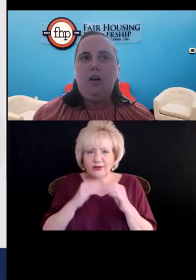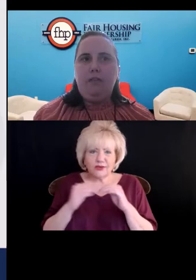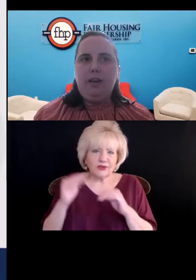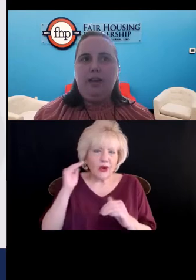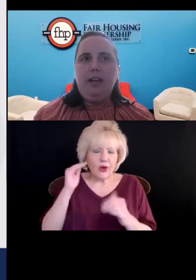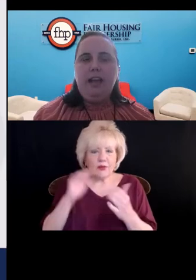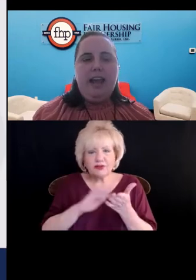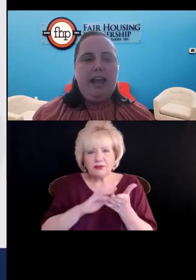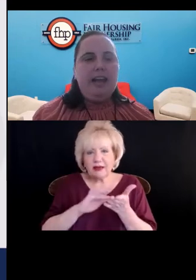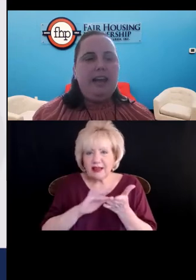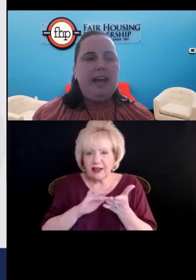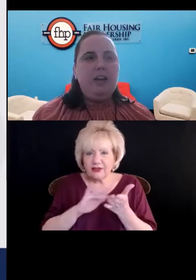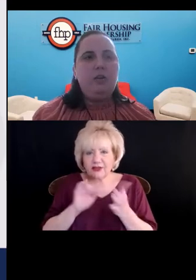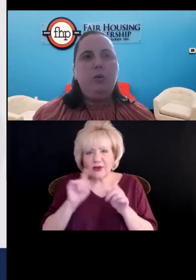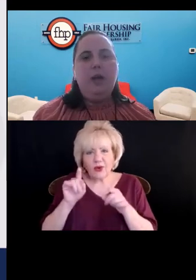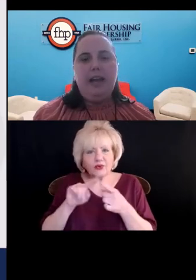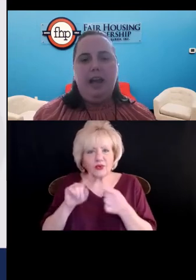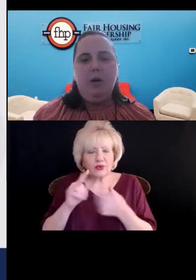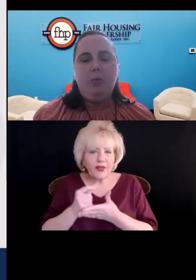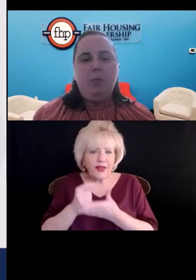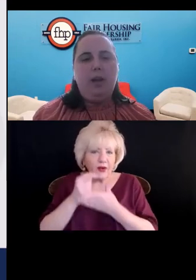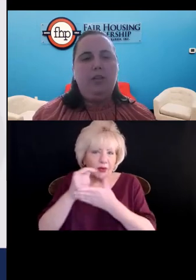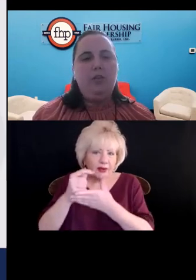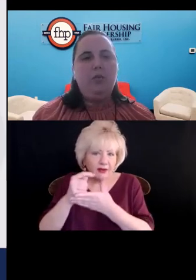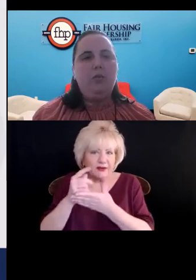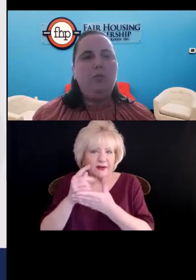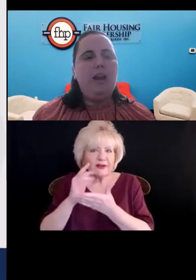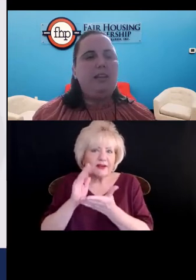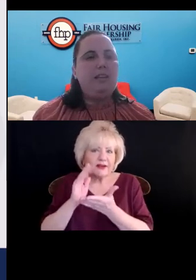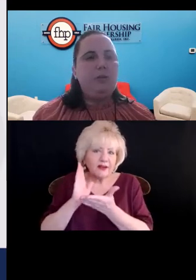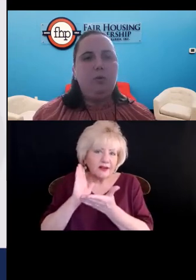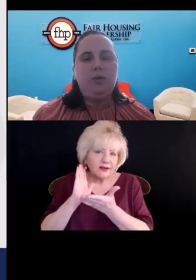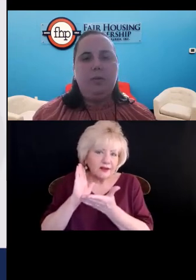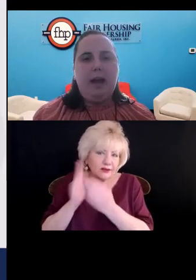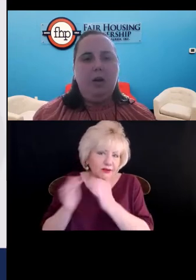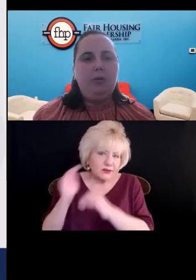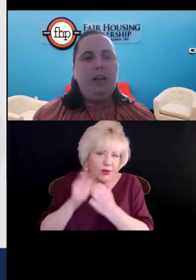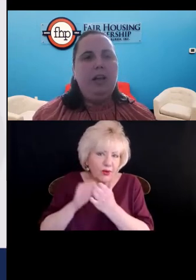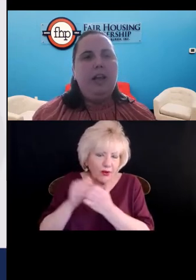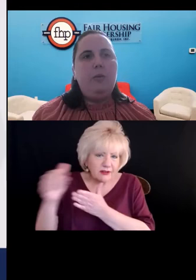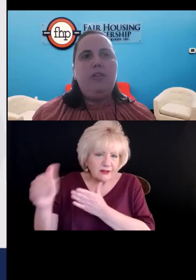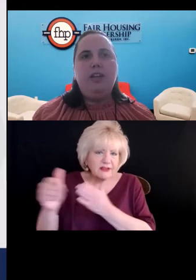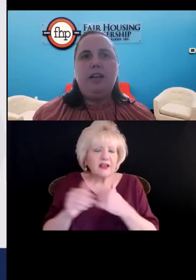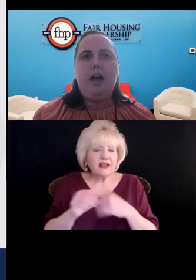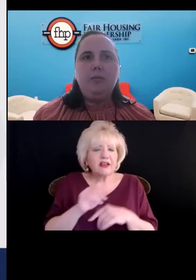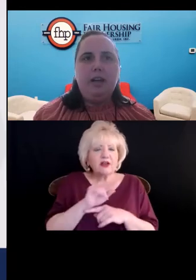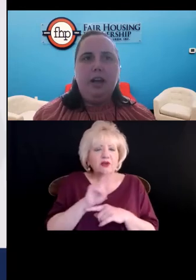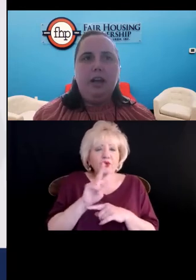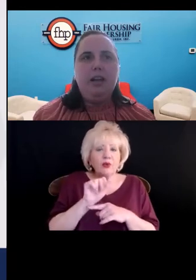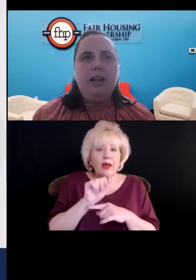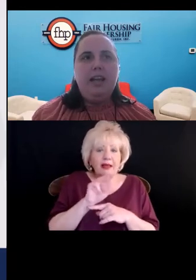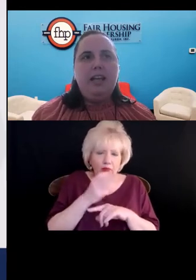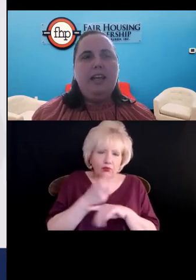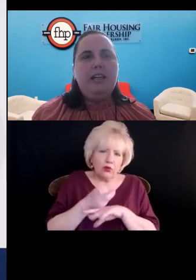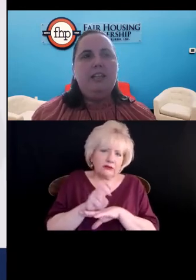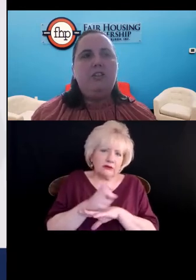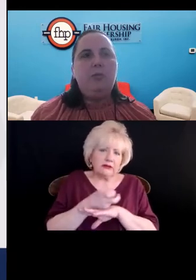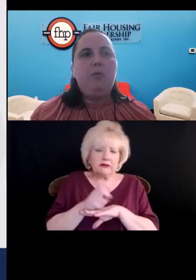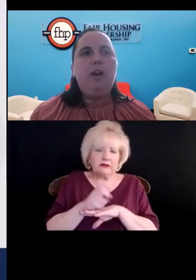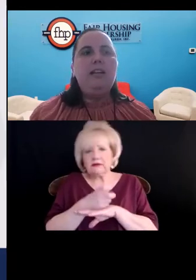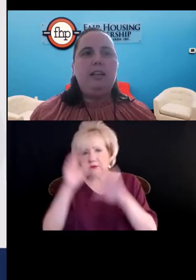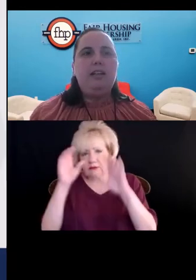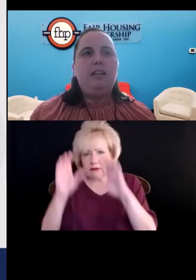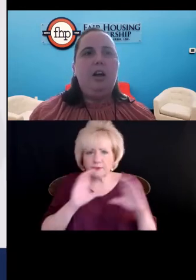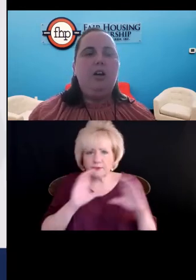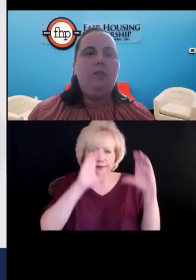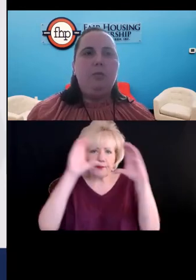so often. And at 2am with restless moving about with insomnia, it is